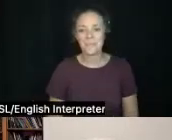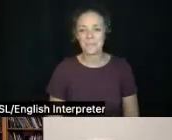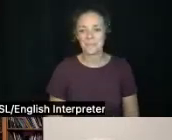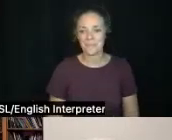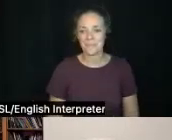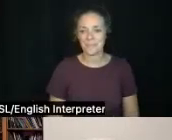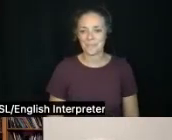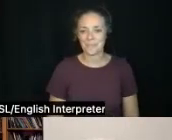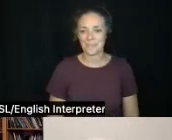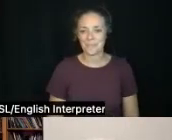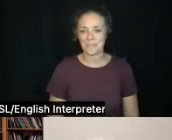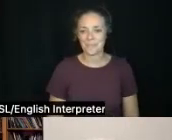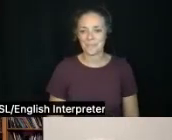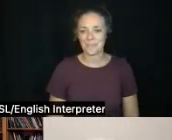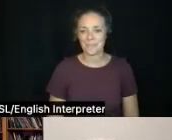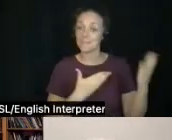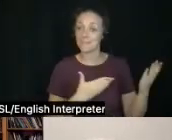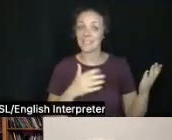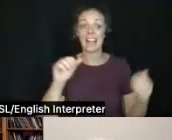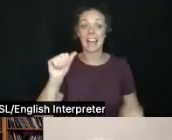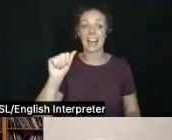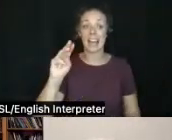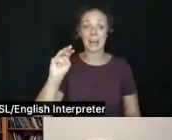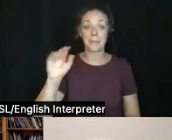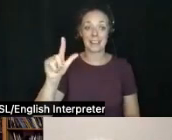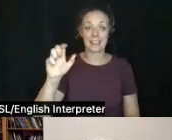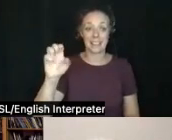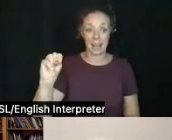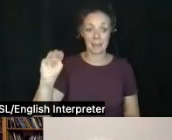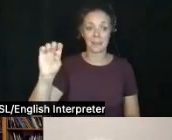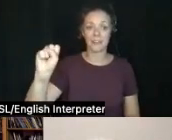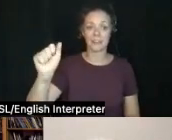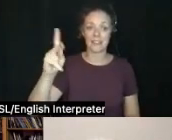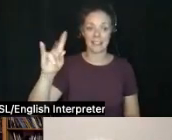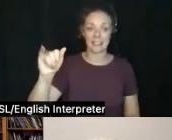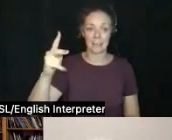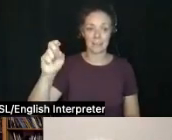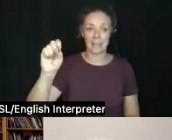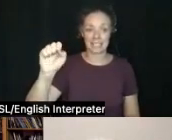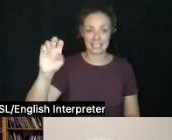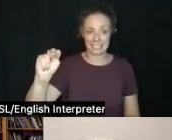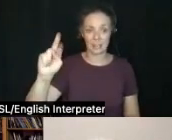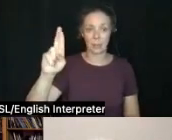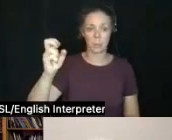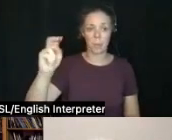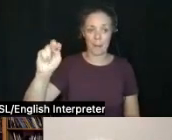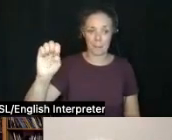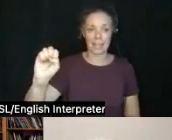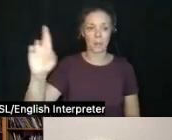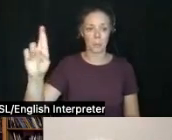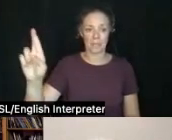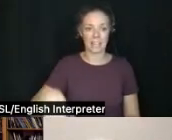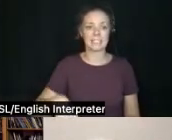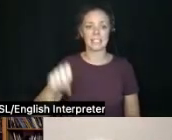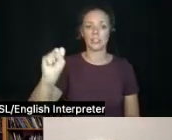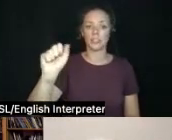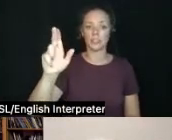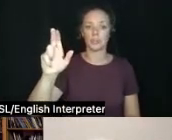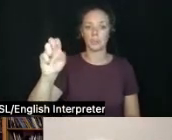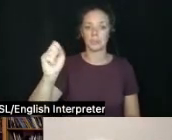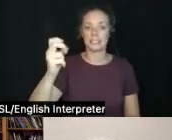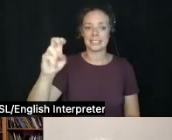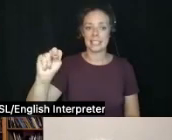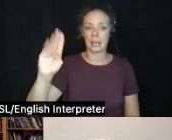Here we go. Amy Lamb, Shelley Payson, Robin Rubendunst, Susan Belkin, Helen